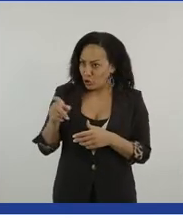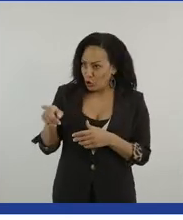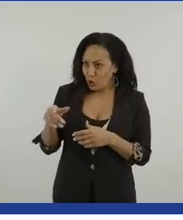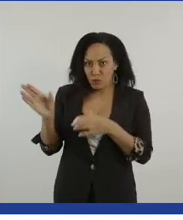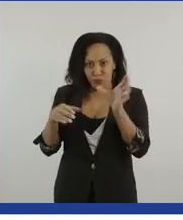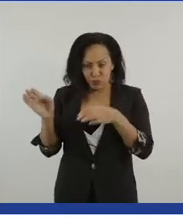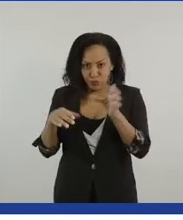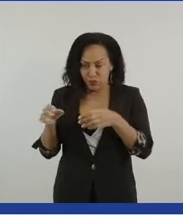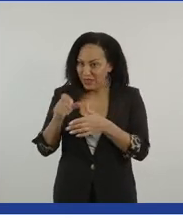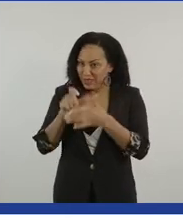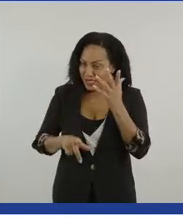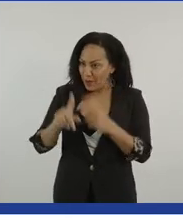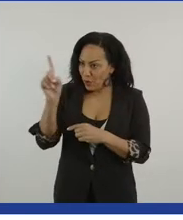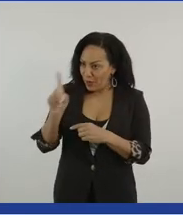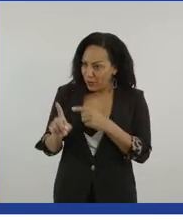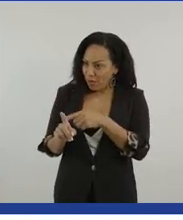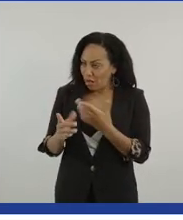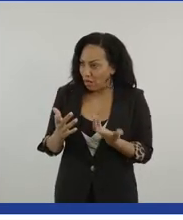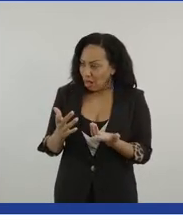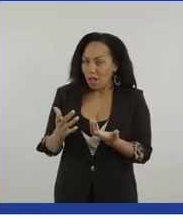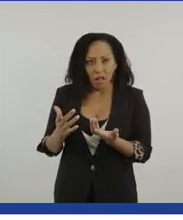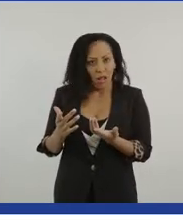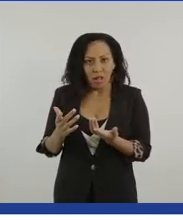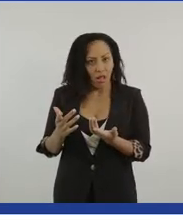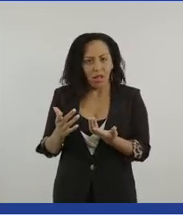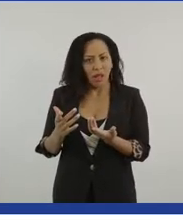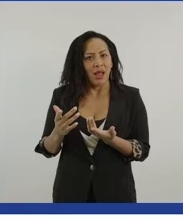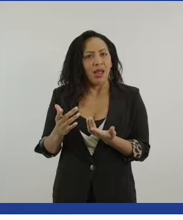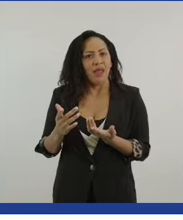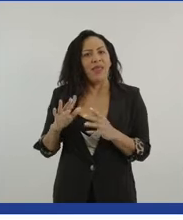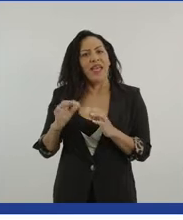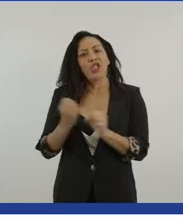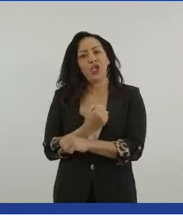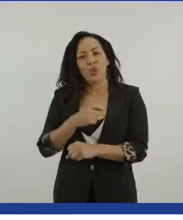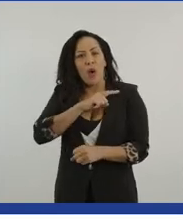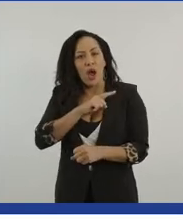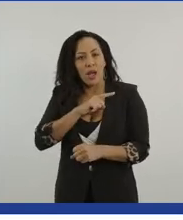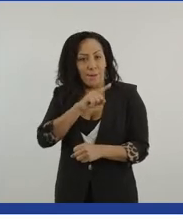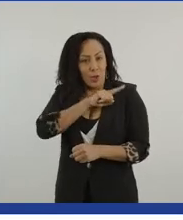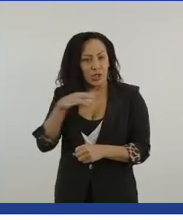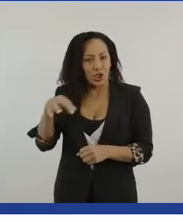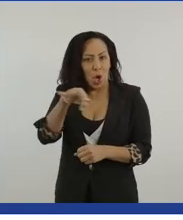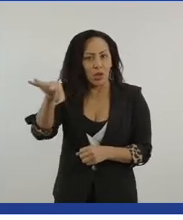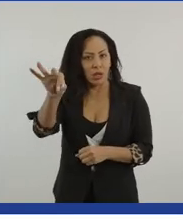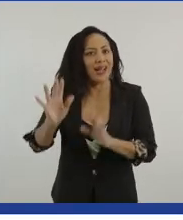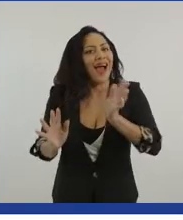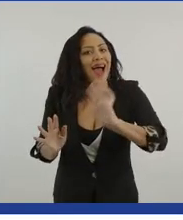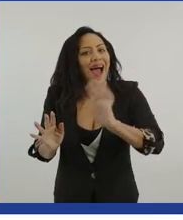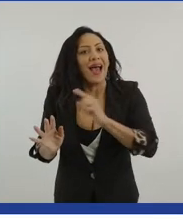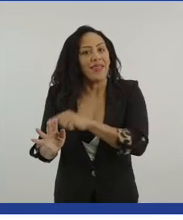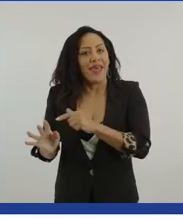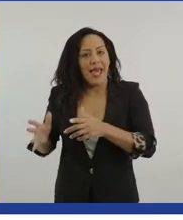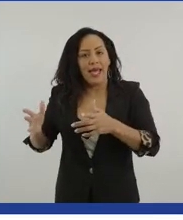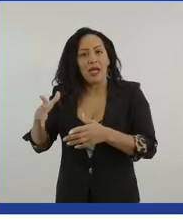people, they, they don't do it as a token. Now they do it as we want to empower a different community.